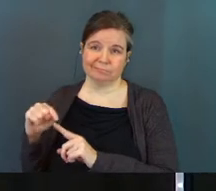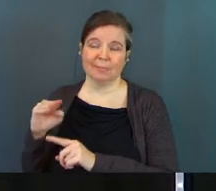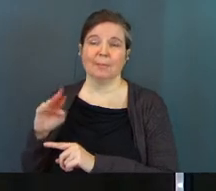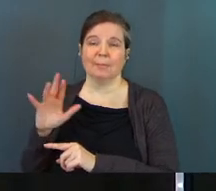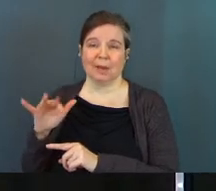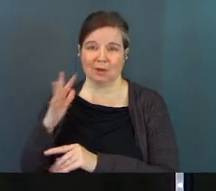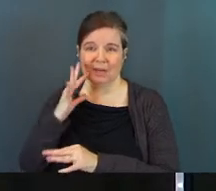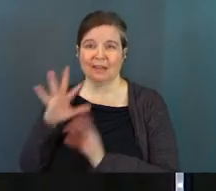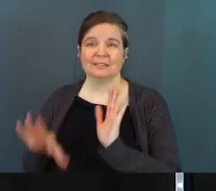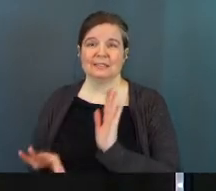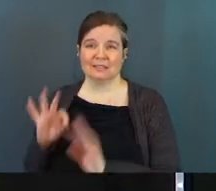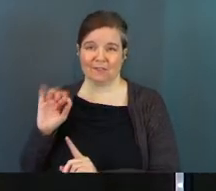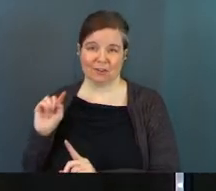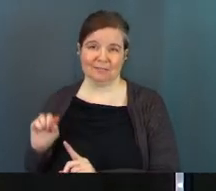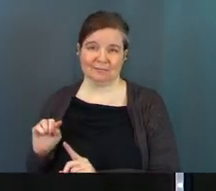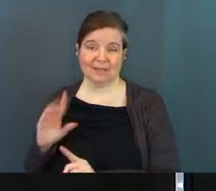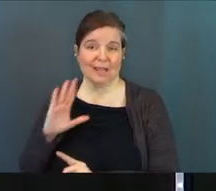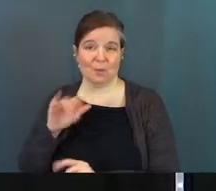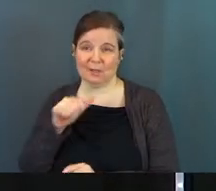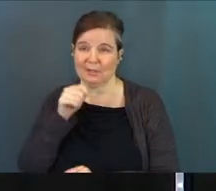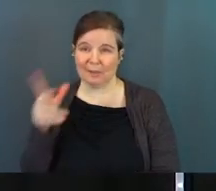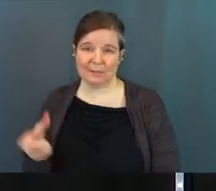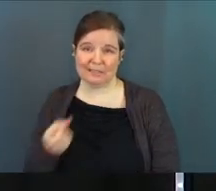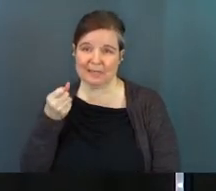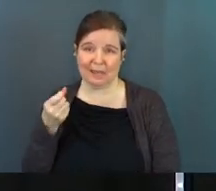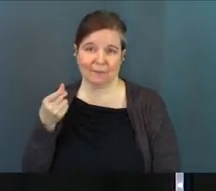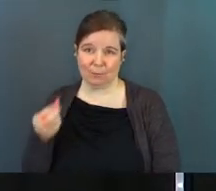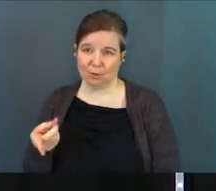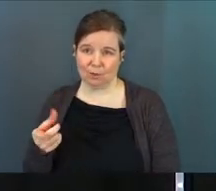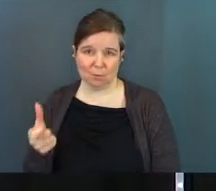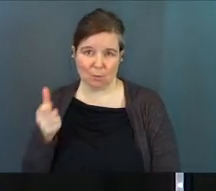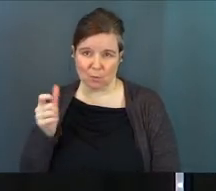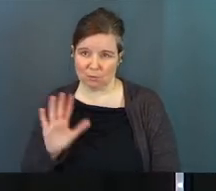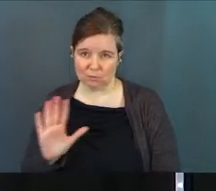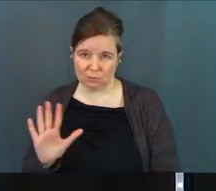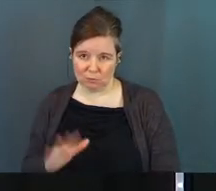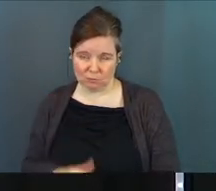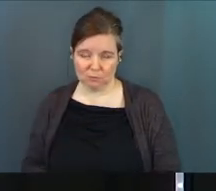Mary has discovered it, and it will not be taken away from her.